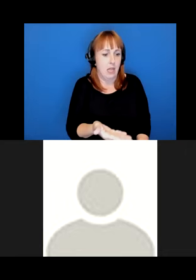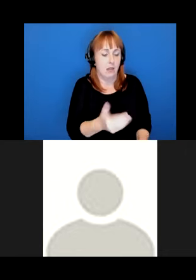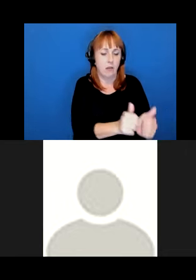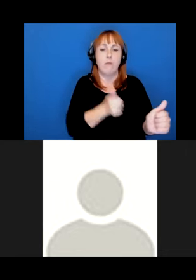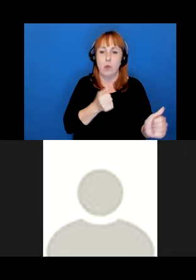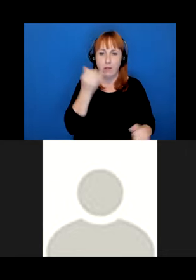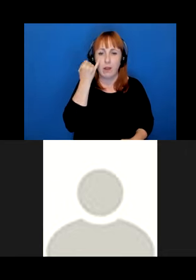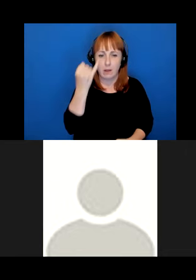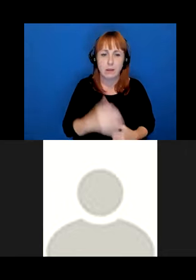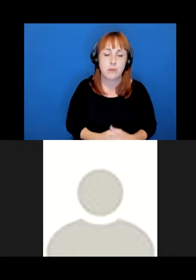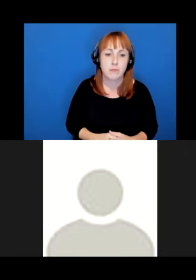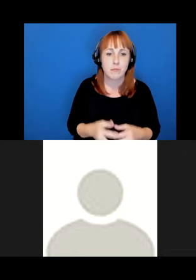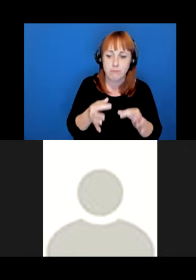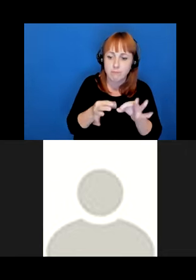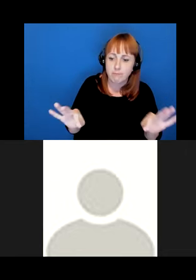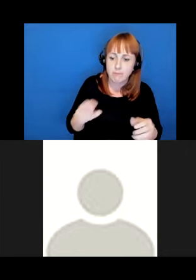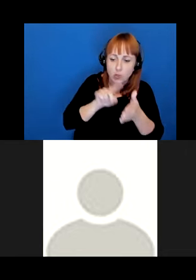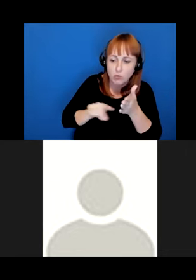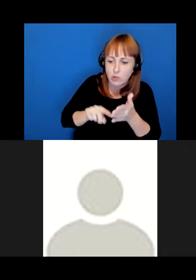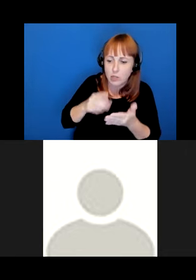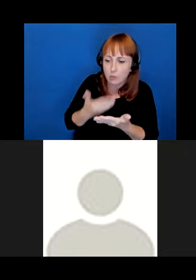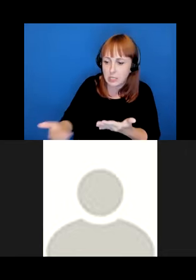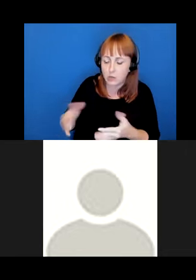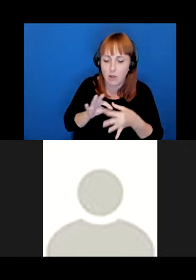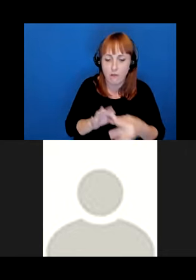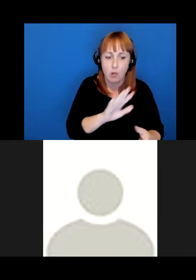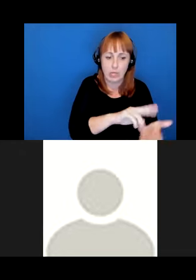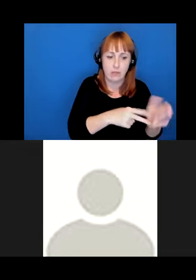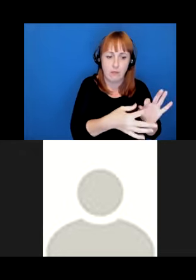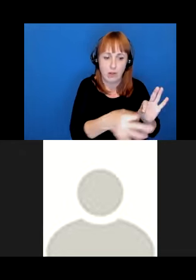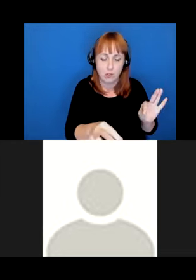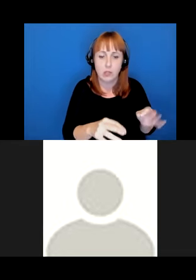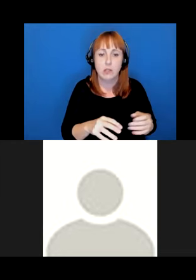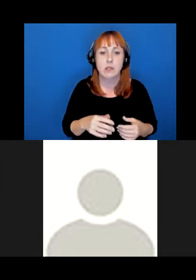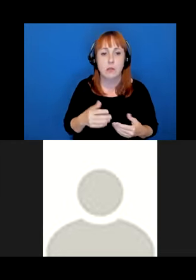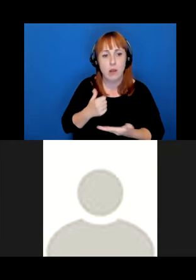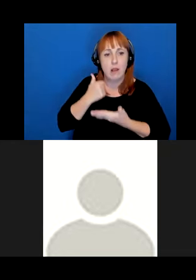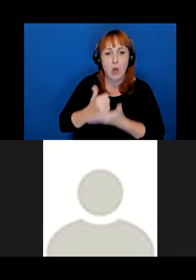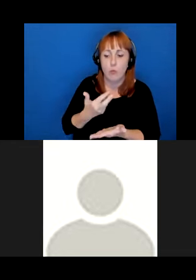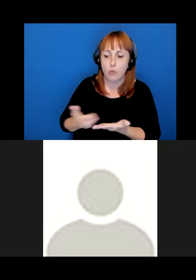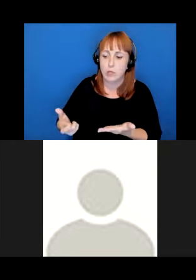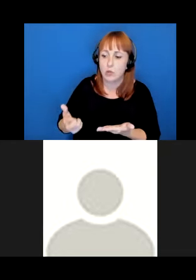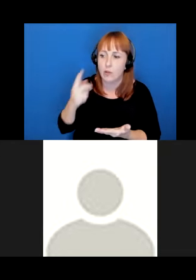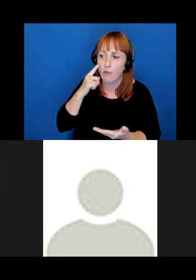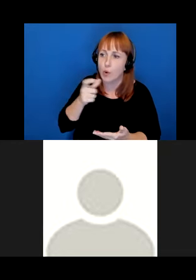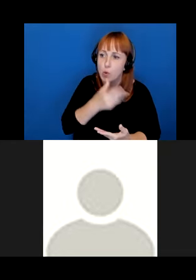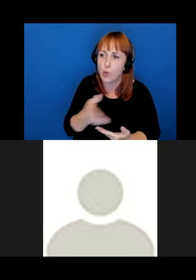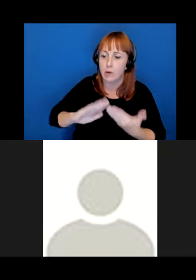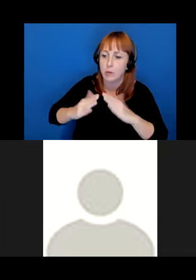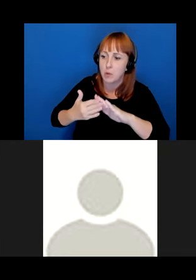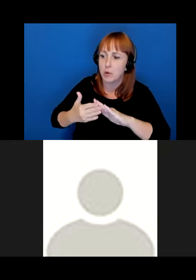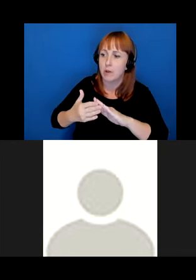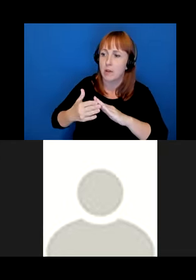Language research materials following Jared's definition would likely include resources for helping community members to language with each other,